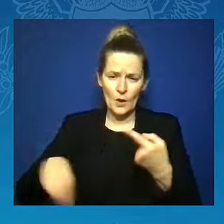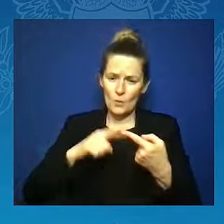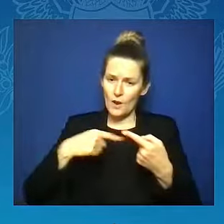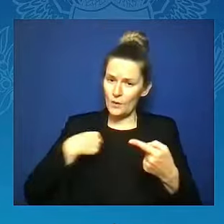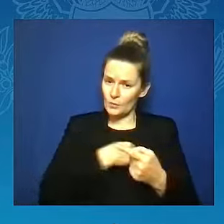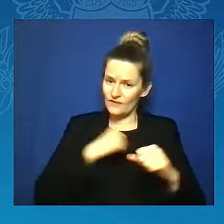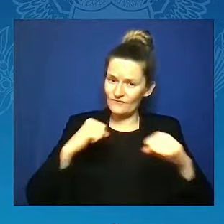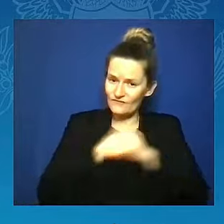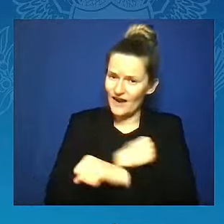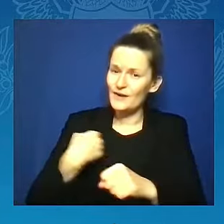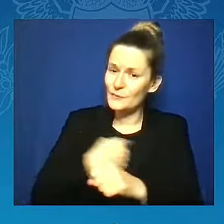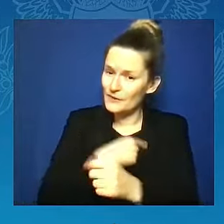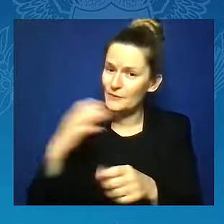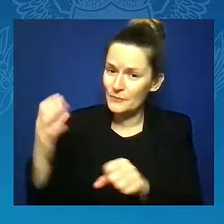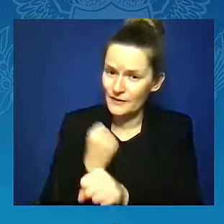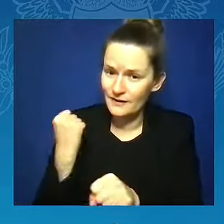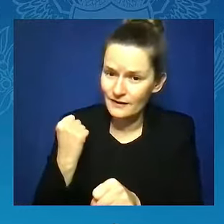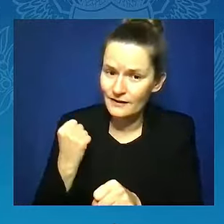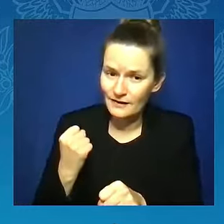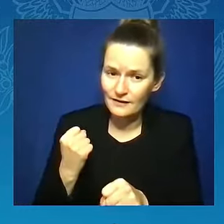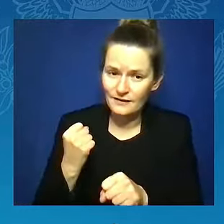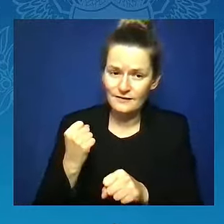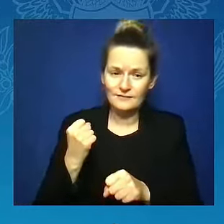you. Thank you. God bless you.